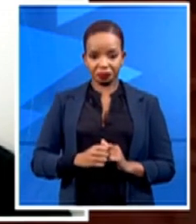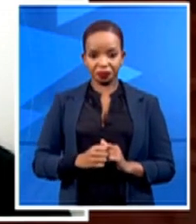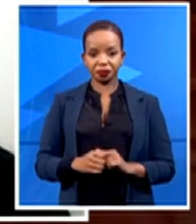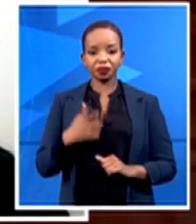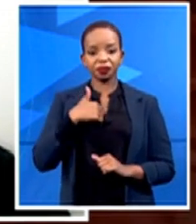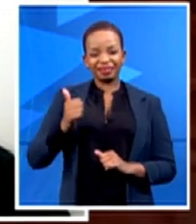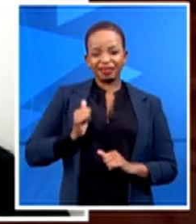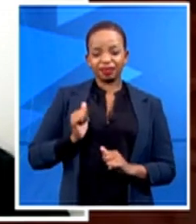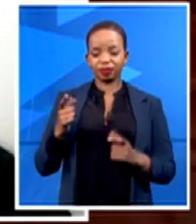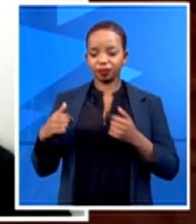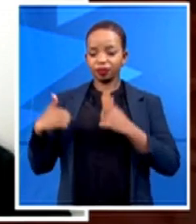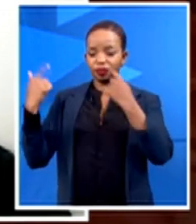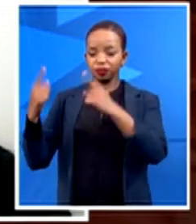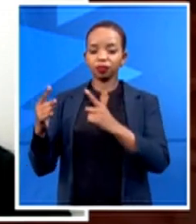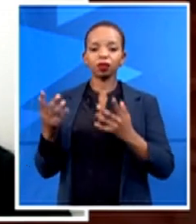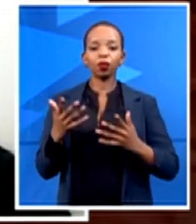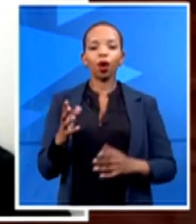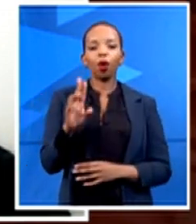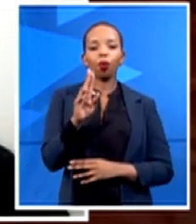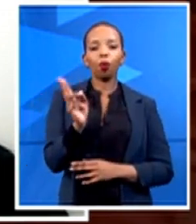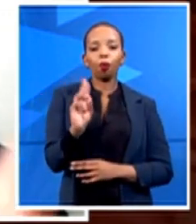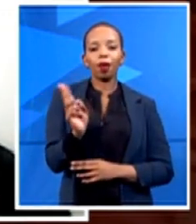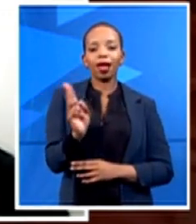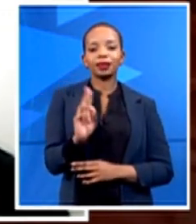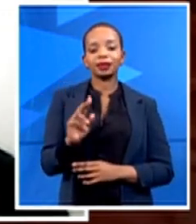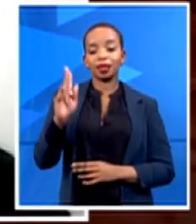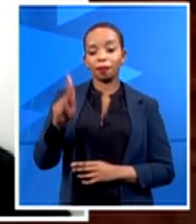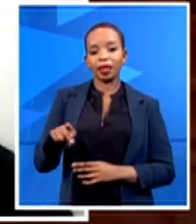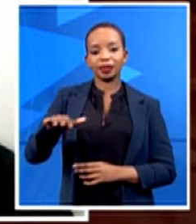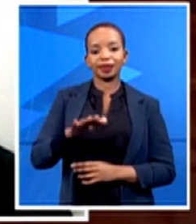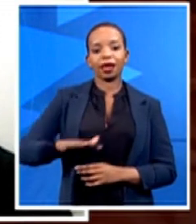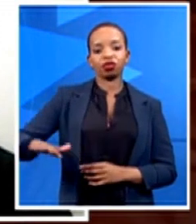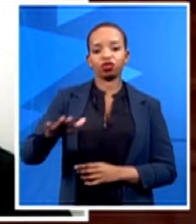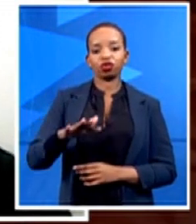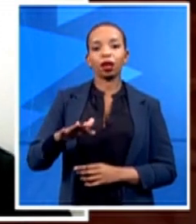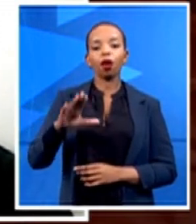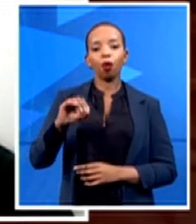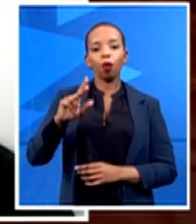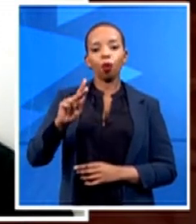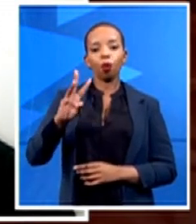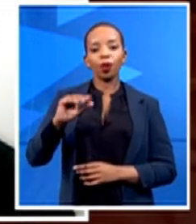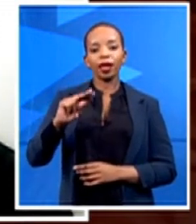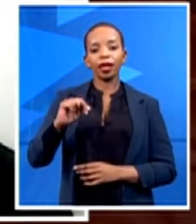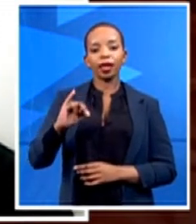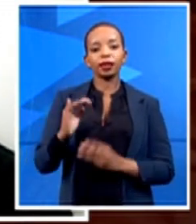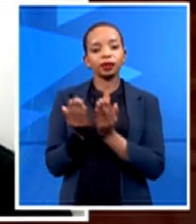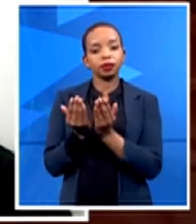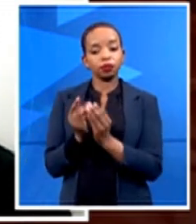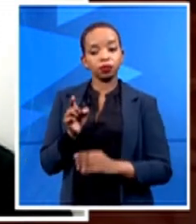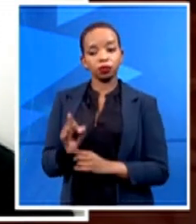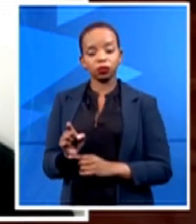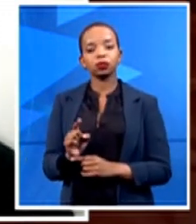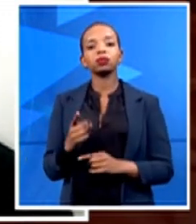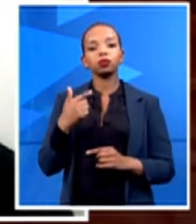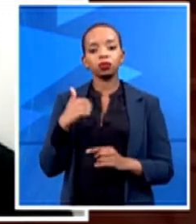Umlazi P section. Blaine, I actually matriculated in that school, and I was surprised to find